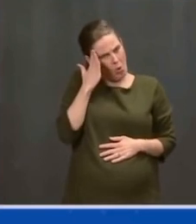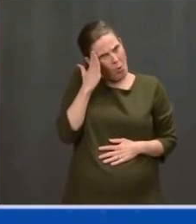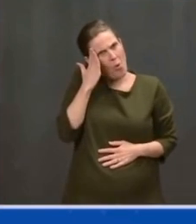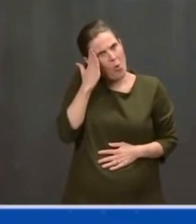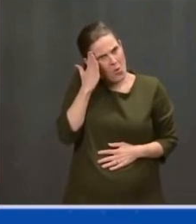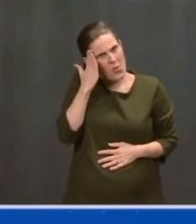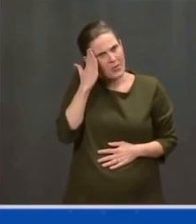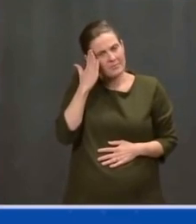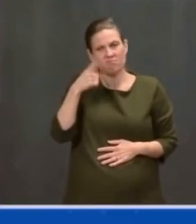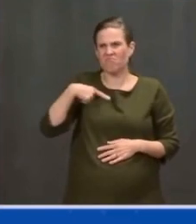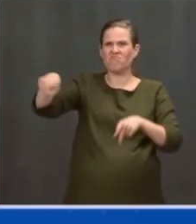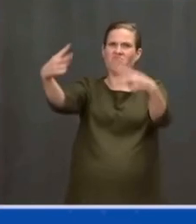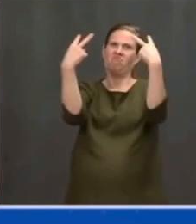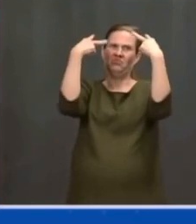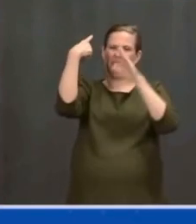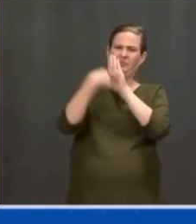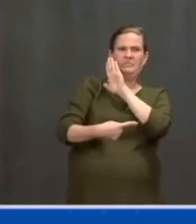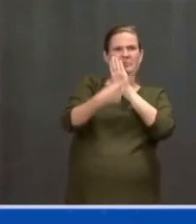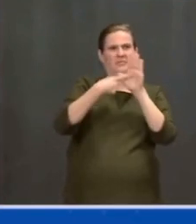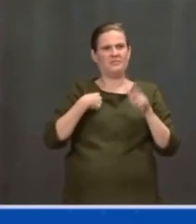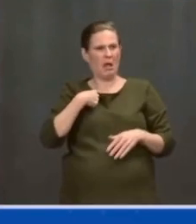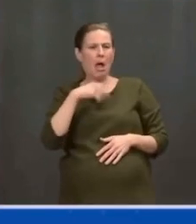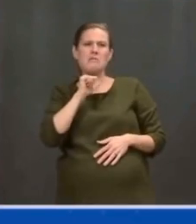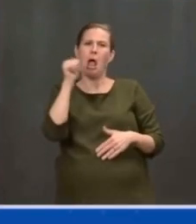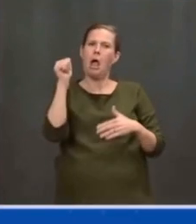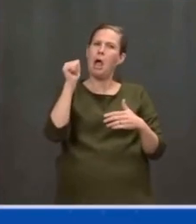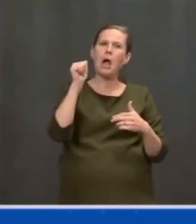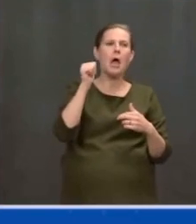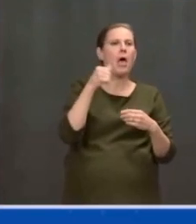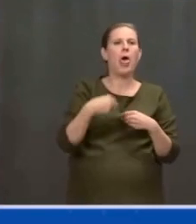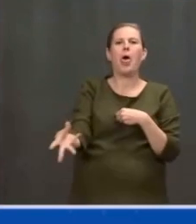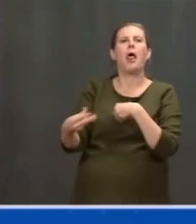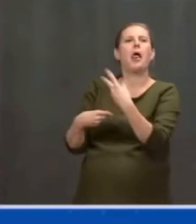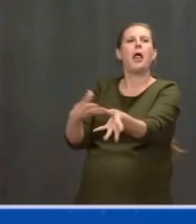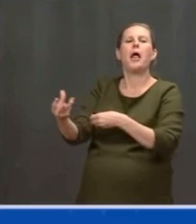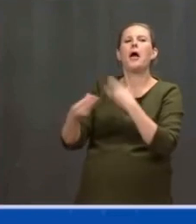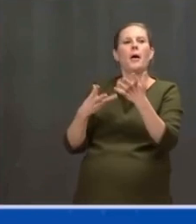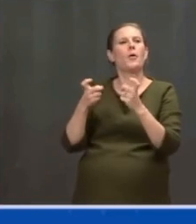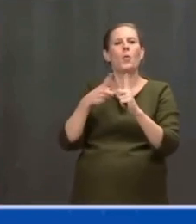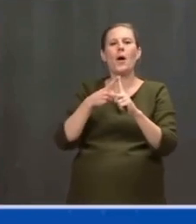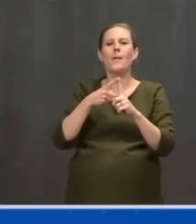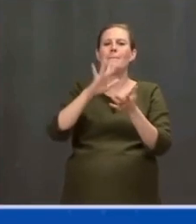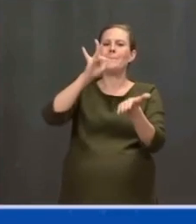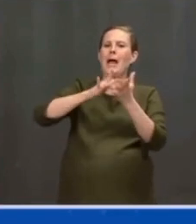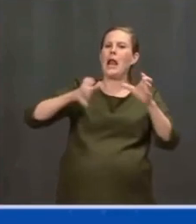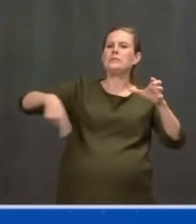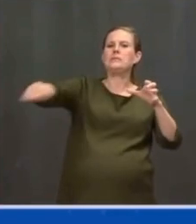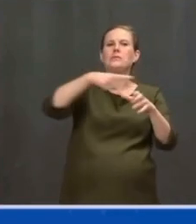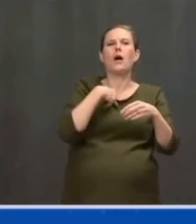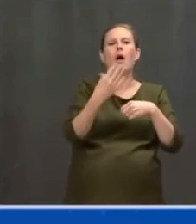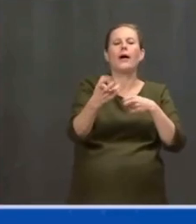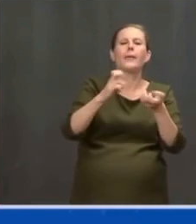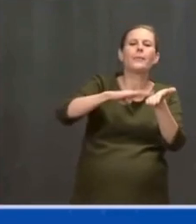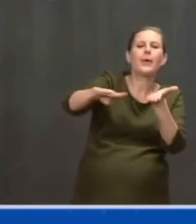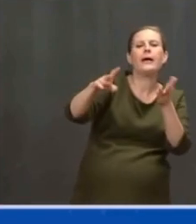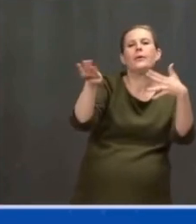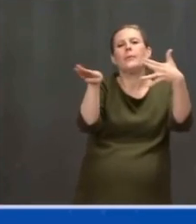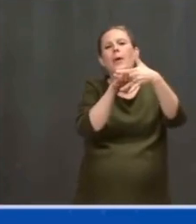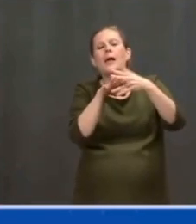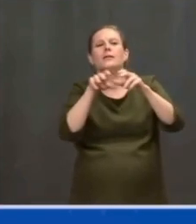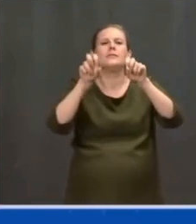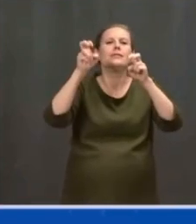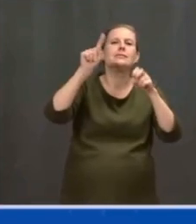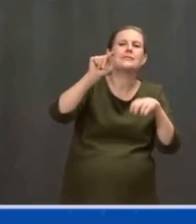giving tax breaks to middle-class and poor folks this last time. I didn't hear that cry — you didn't cry —